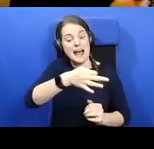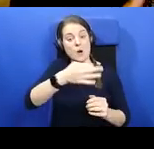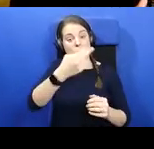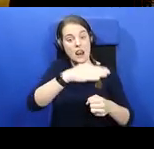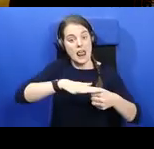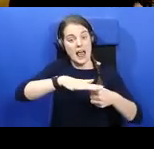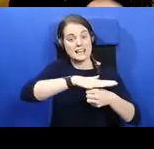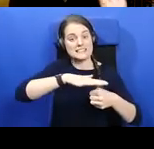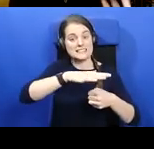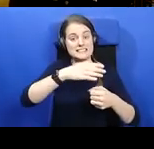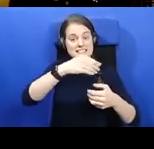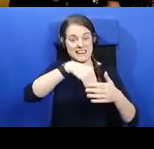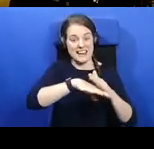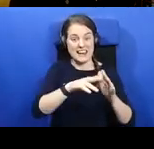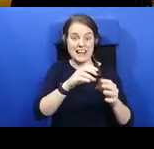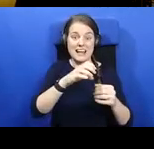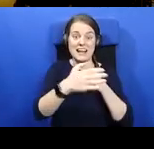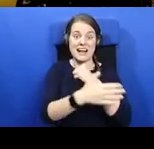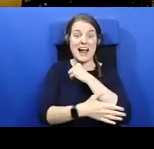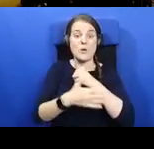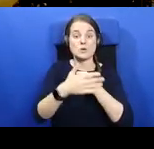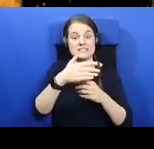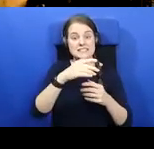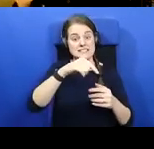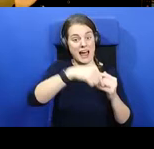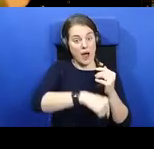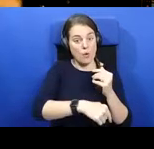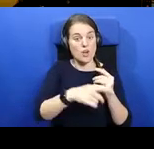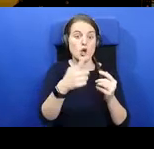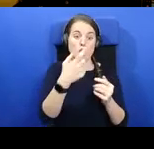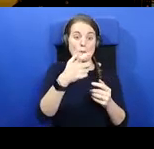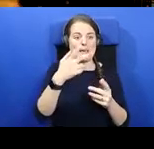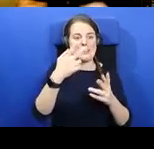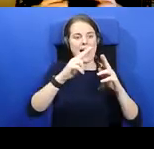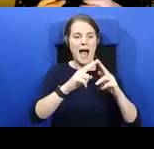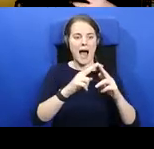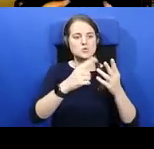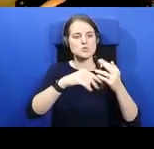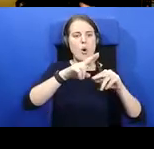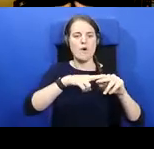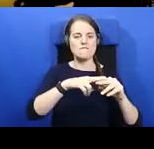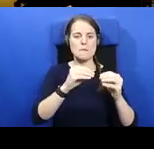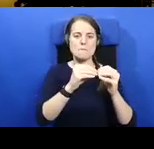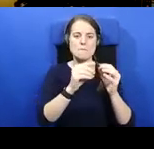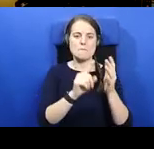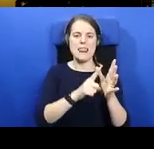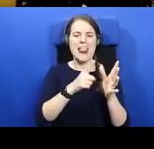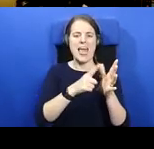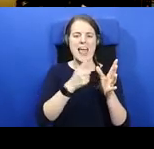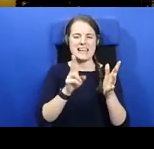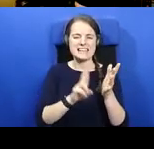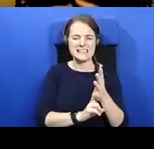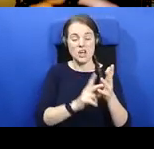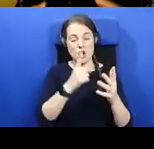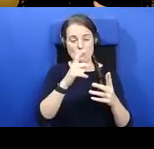Tioc Blond, the House of Blaine, for example, which would suggest maybe some sort of connection between his